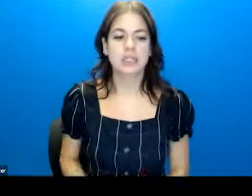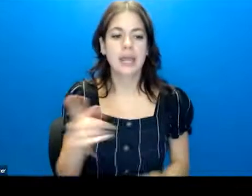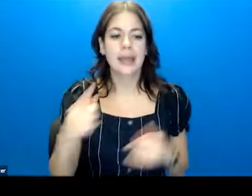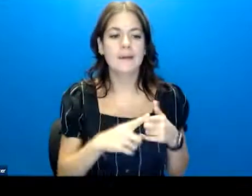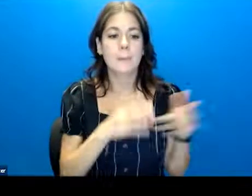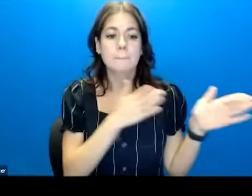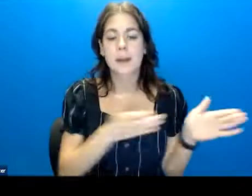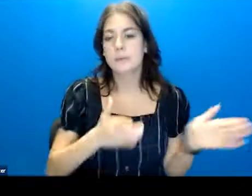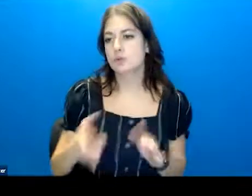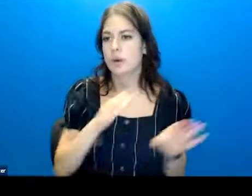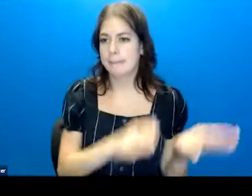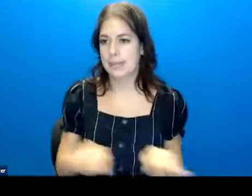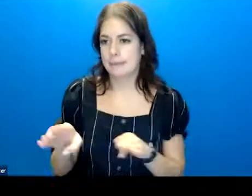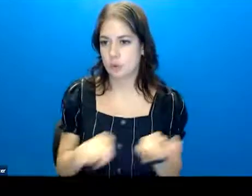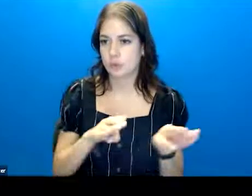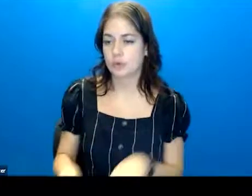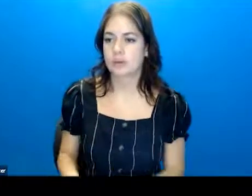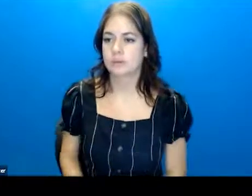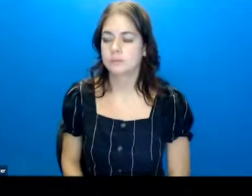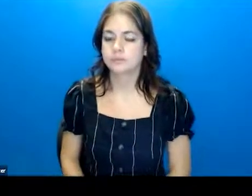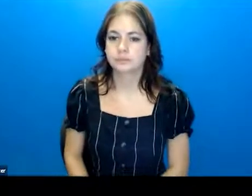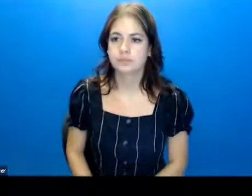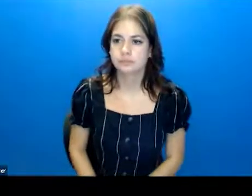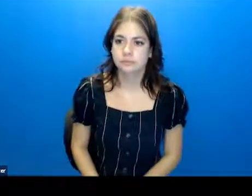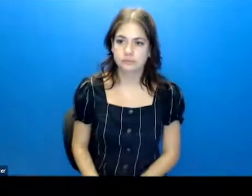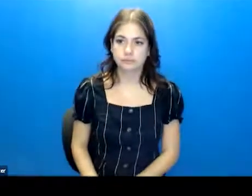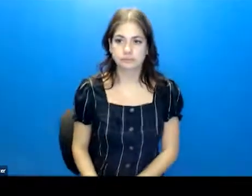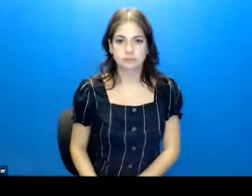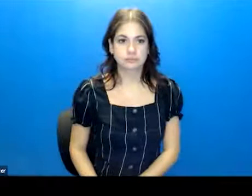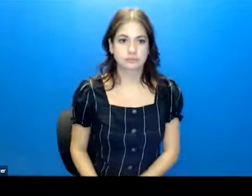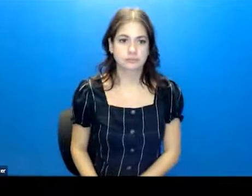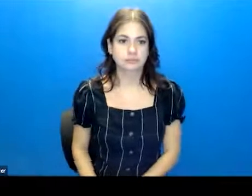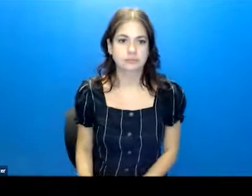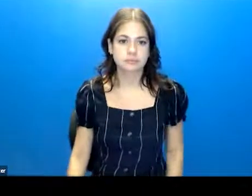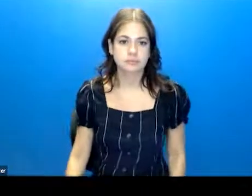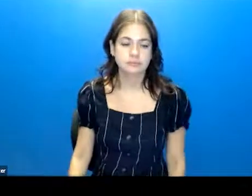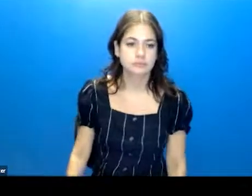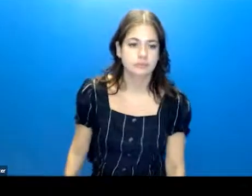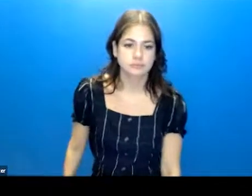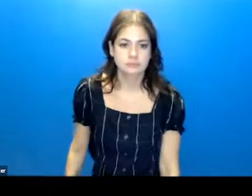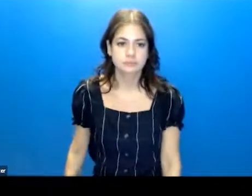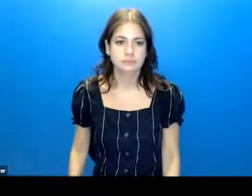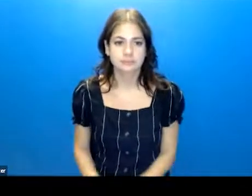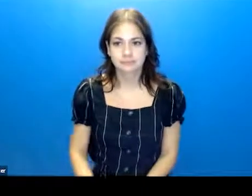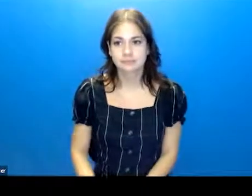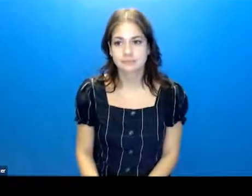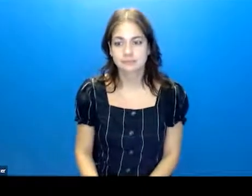preparatory behavior. All right, now we're, okay. We already said this stuff.